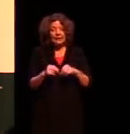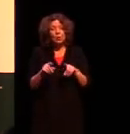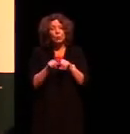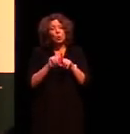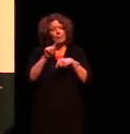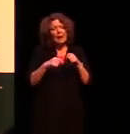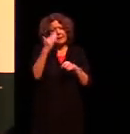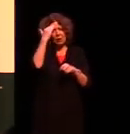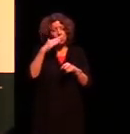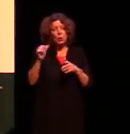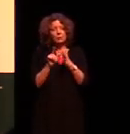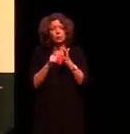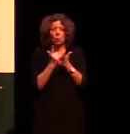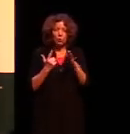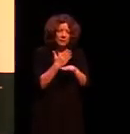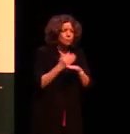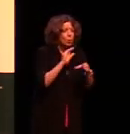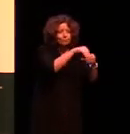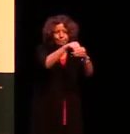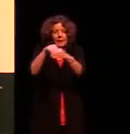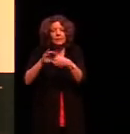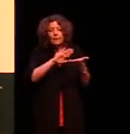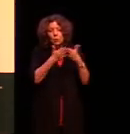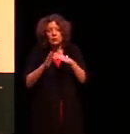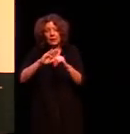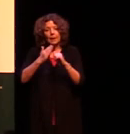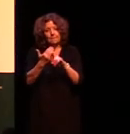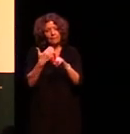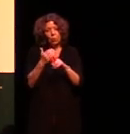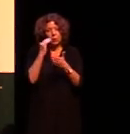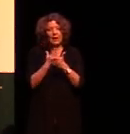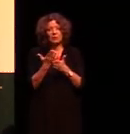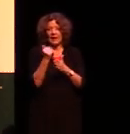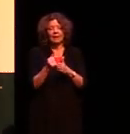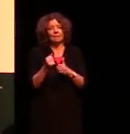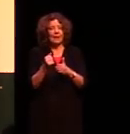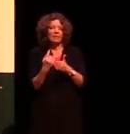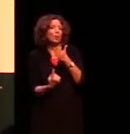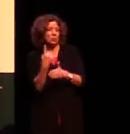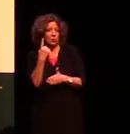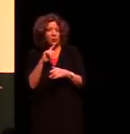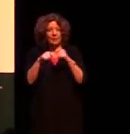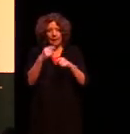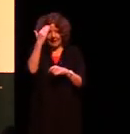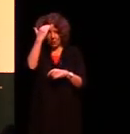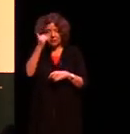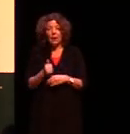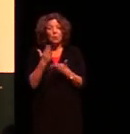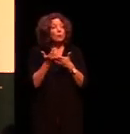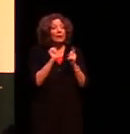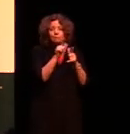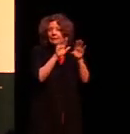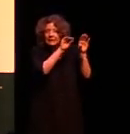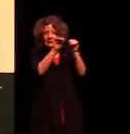Elder, you have to do lots and lots of work in your community before you get respect in return. And we as Elders, we go out and teach,